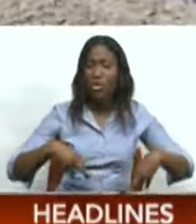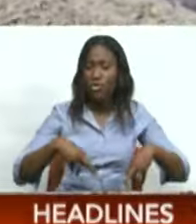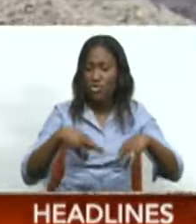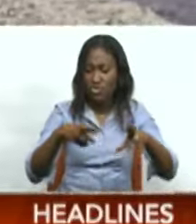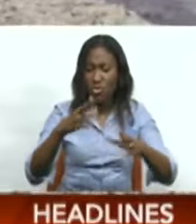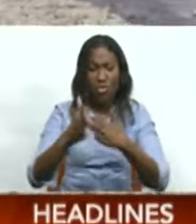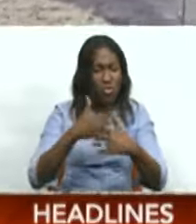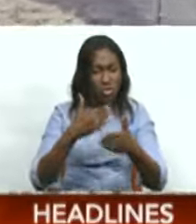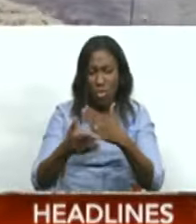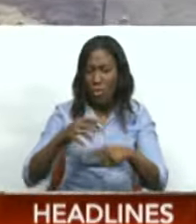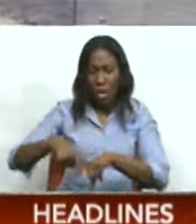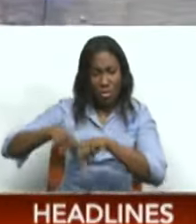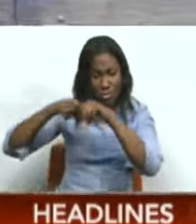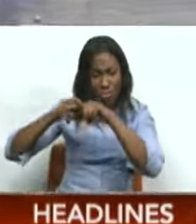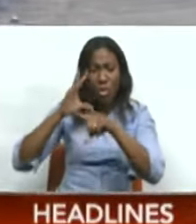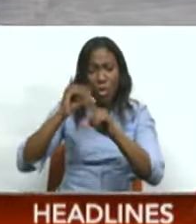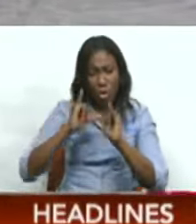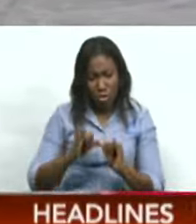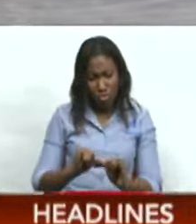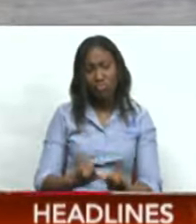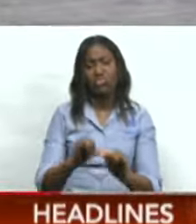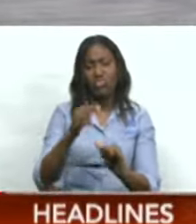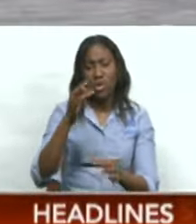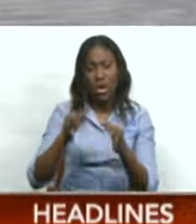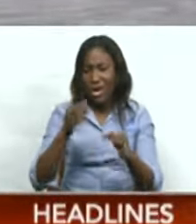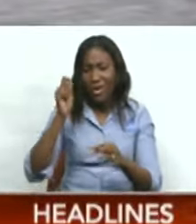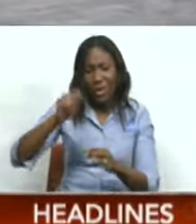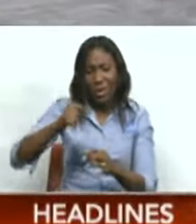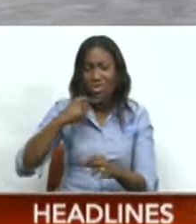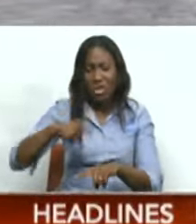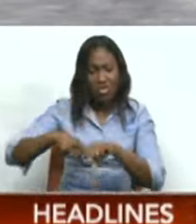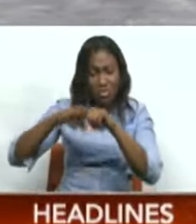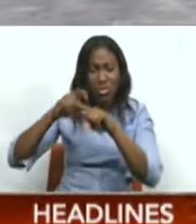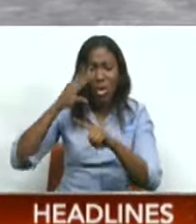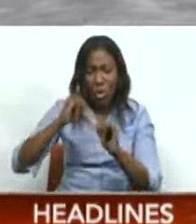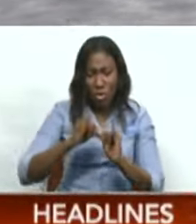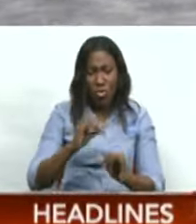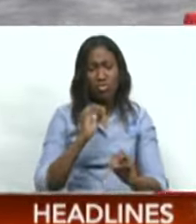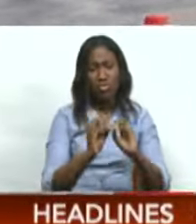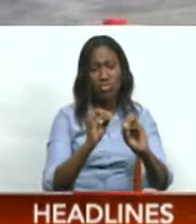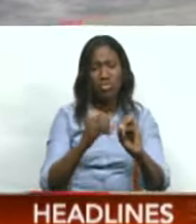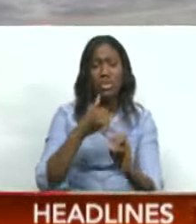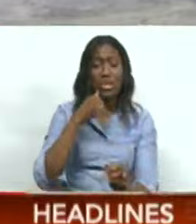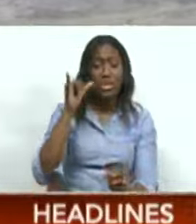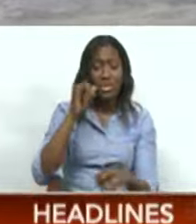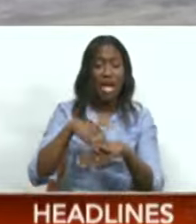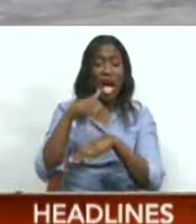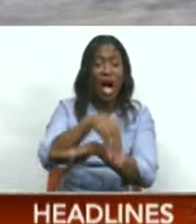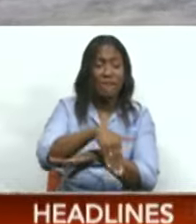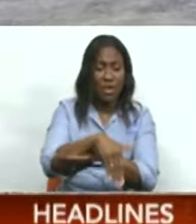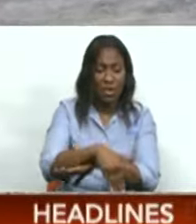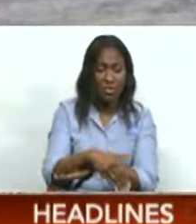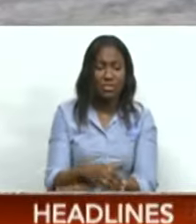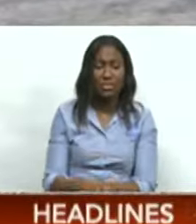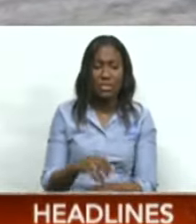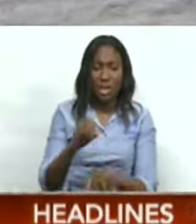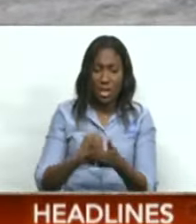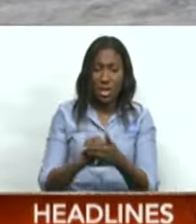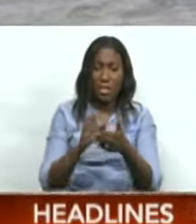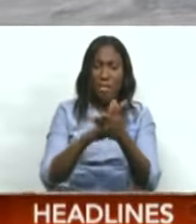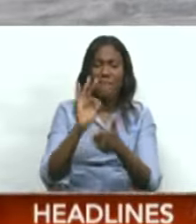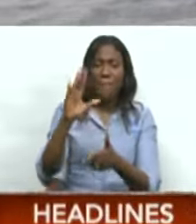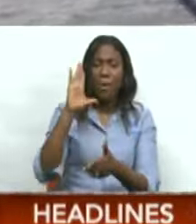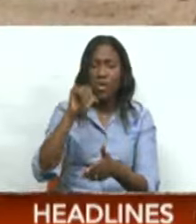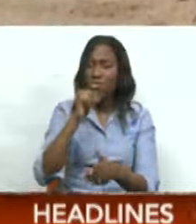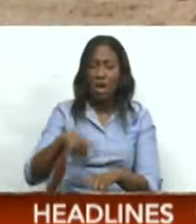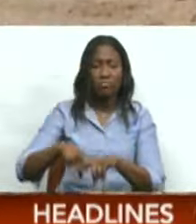is halted for a second time due to a High Court injunction. During a tour of the roadway yesterday afternoon, James said via Facebook Live he will not